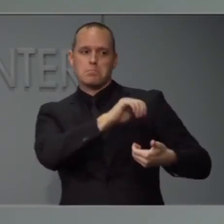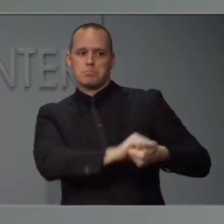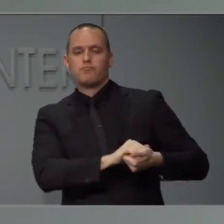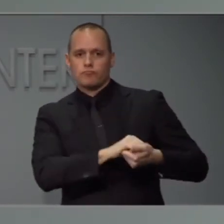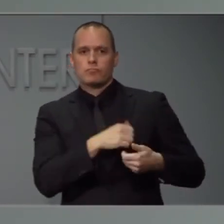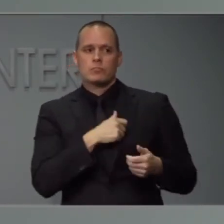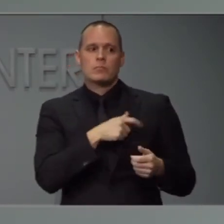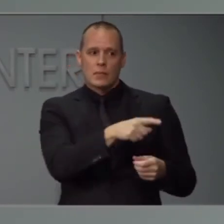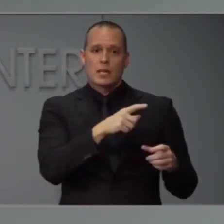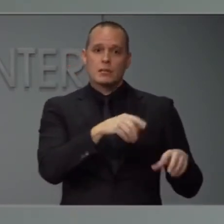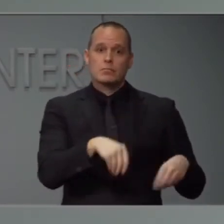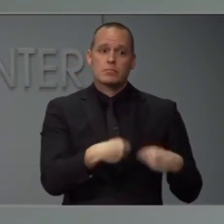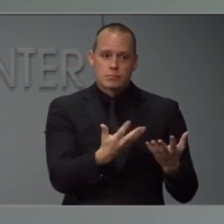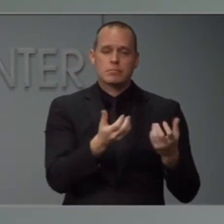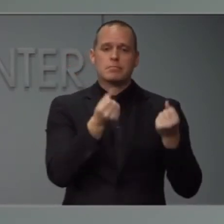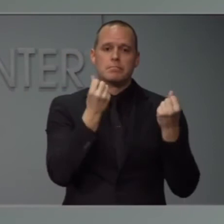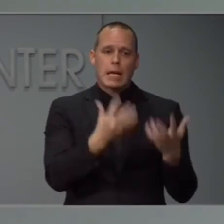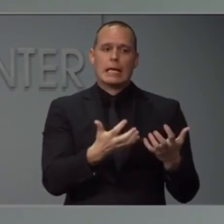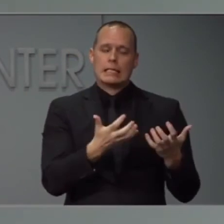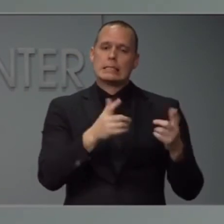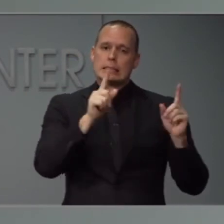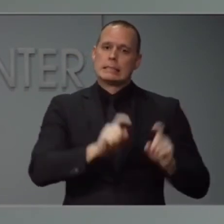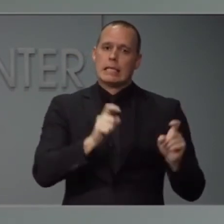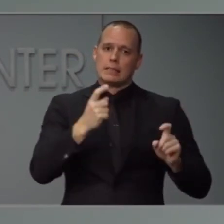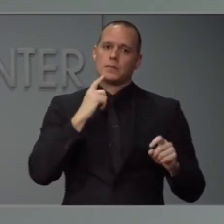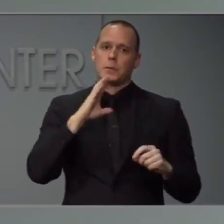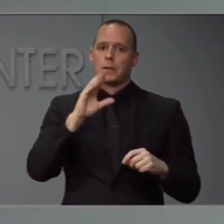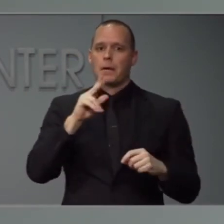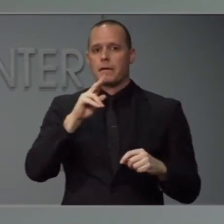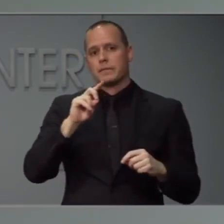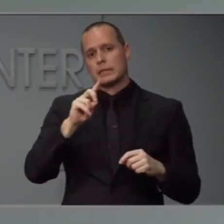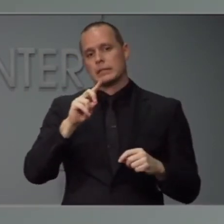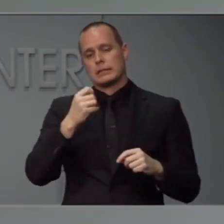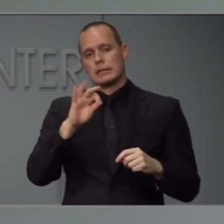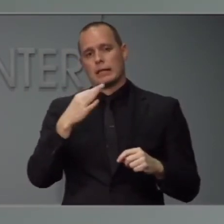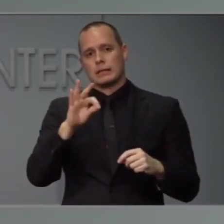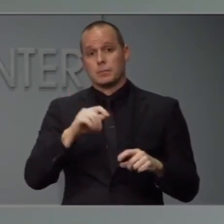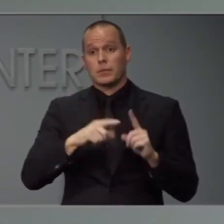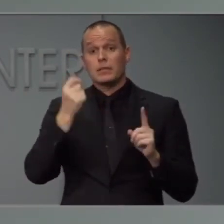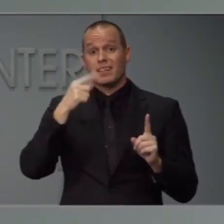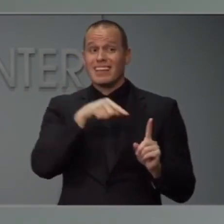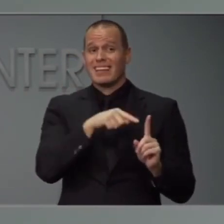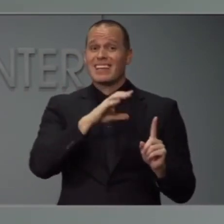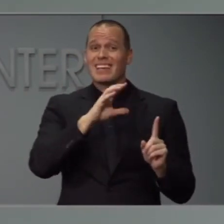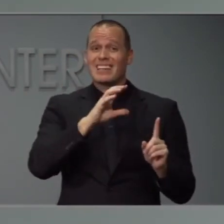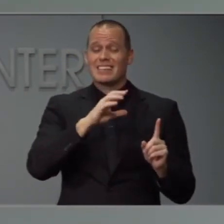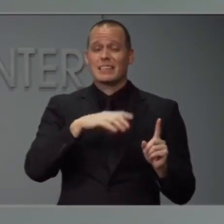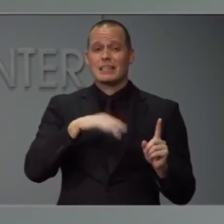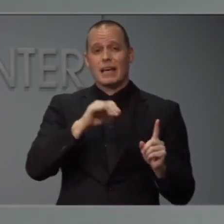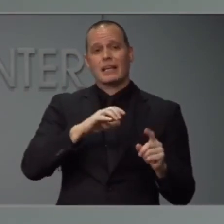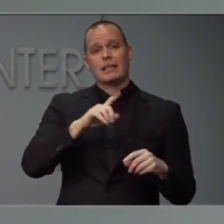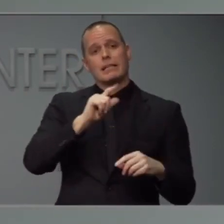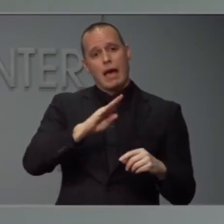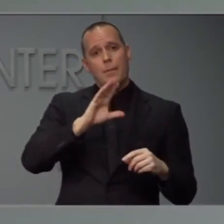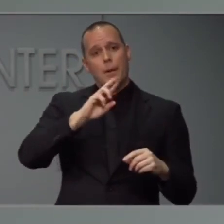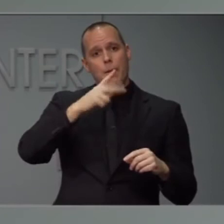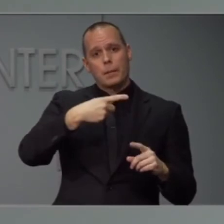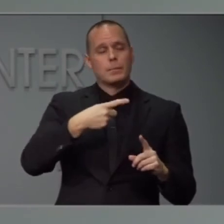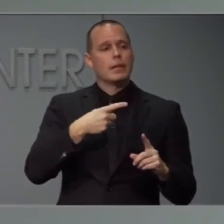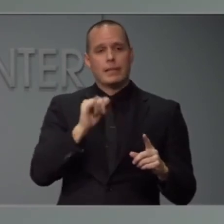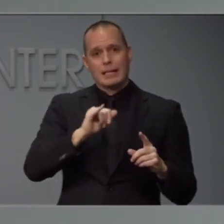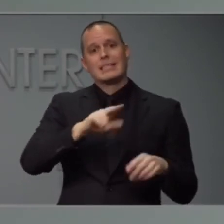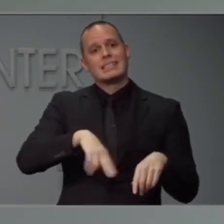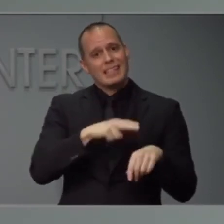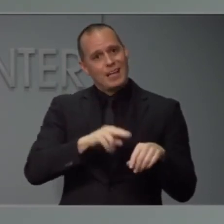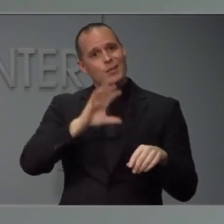doing an enormous amount of testing for COVID-19, but they're a national company. And so that means they have samples coming from all